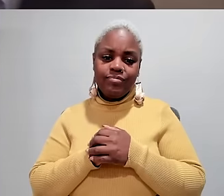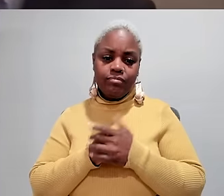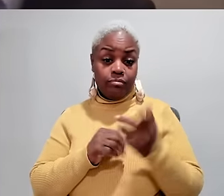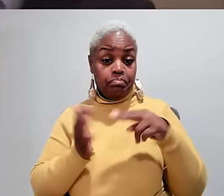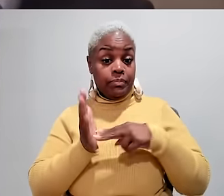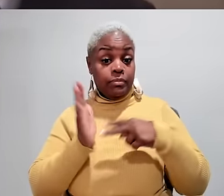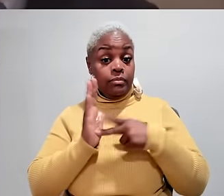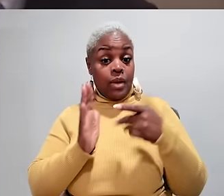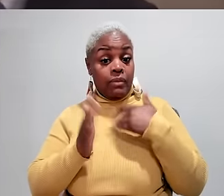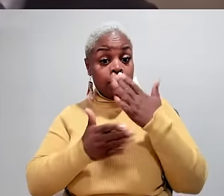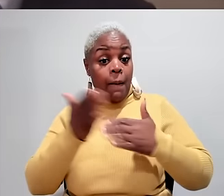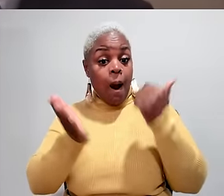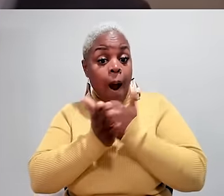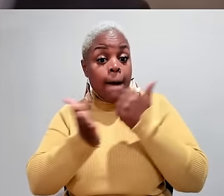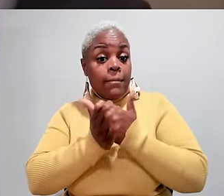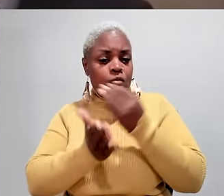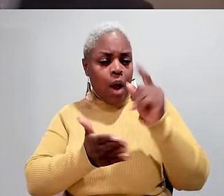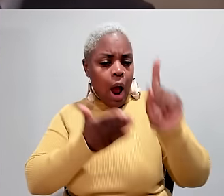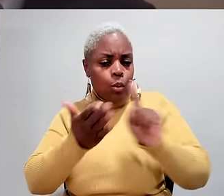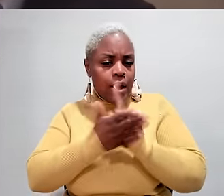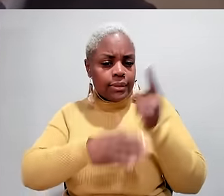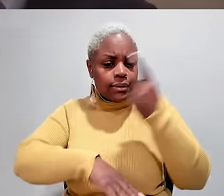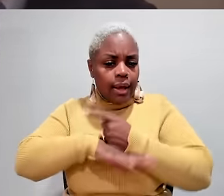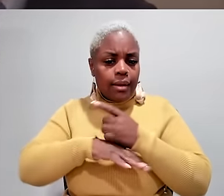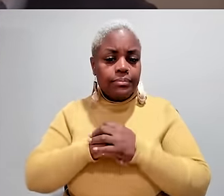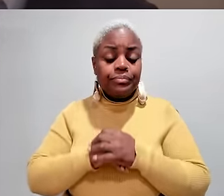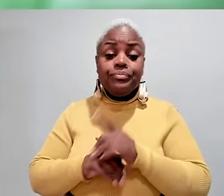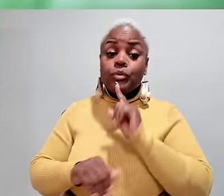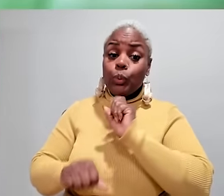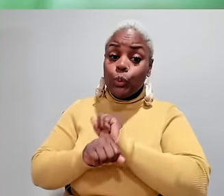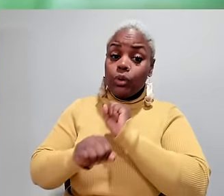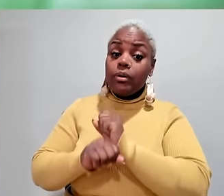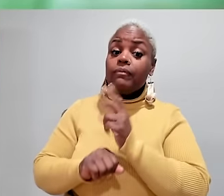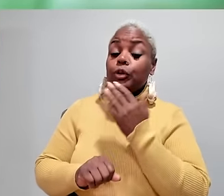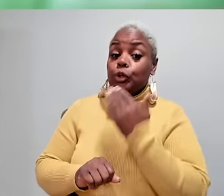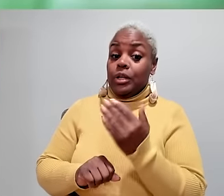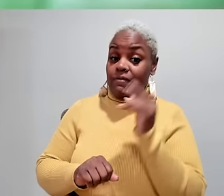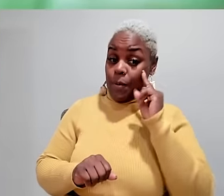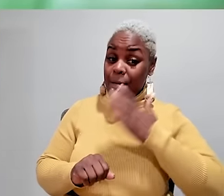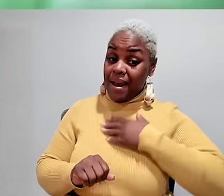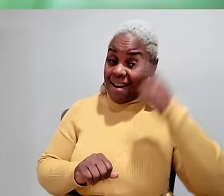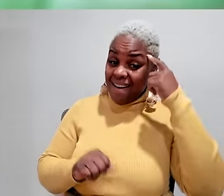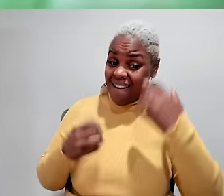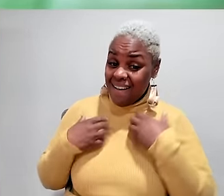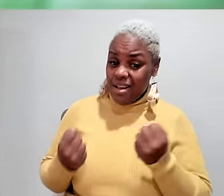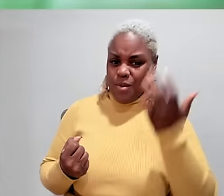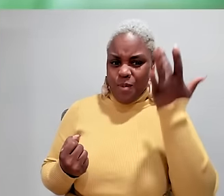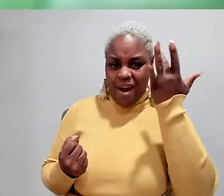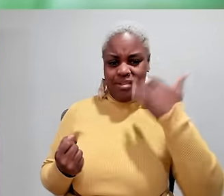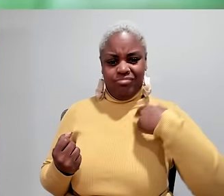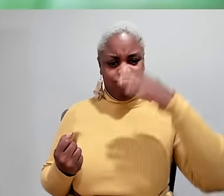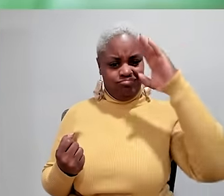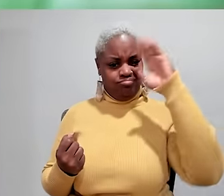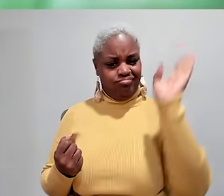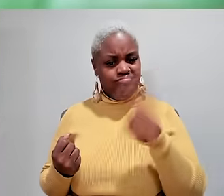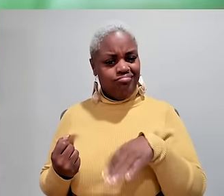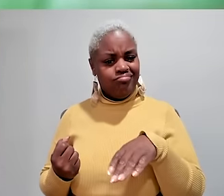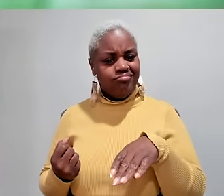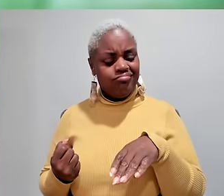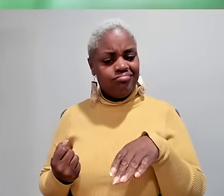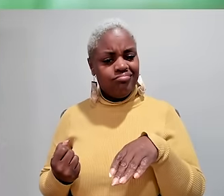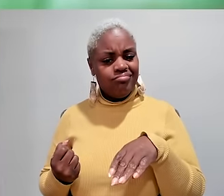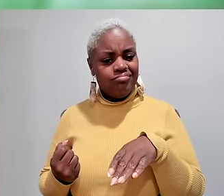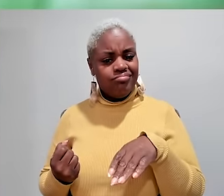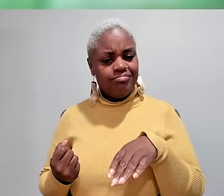What would it mean if you could have some help for a few hours a day? JARED It will be very good for my mental